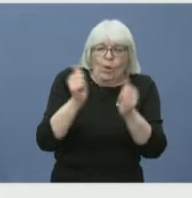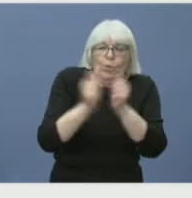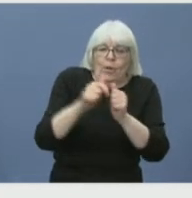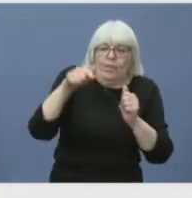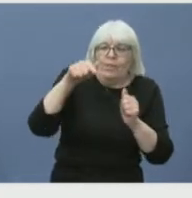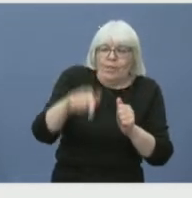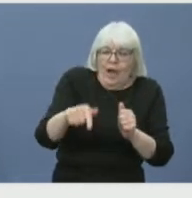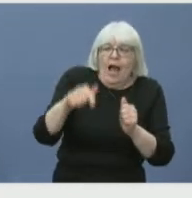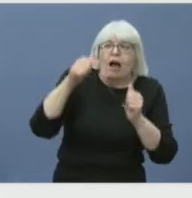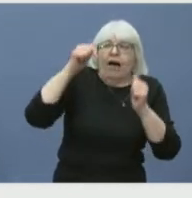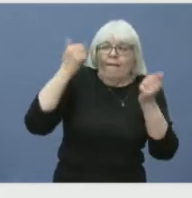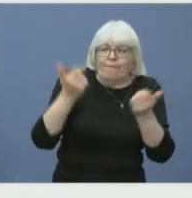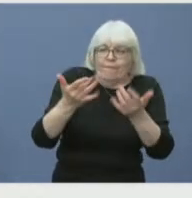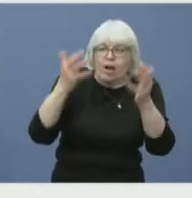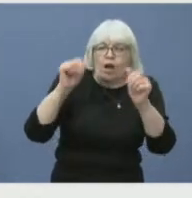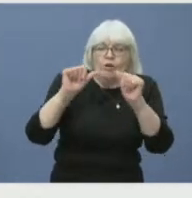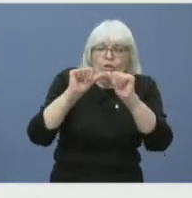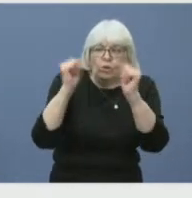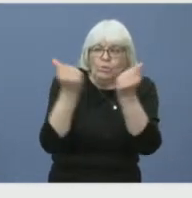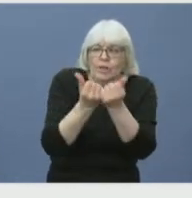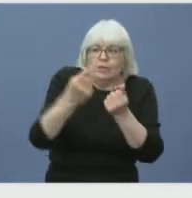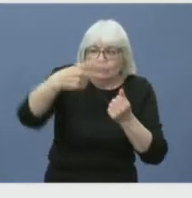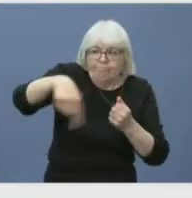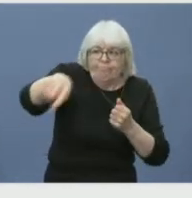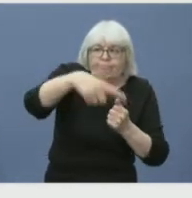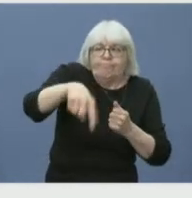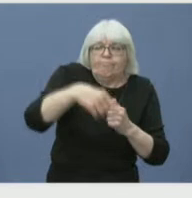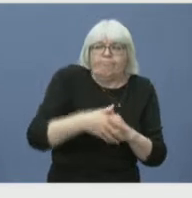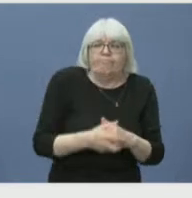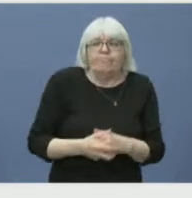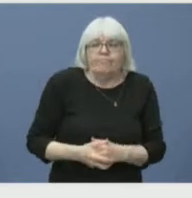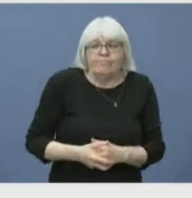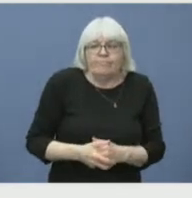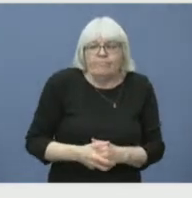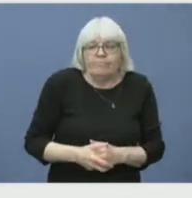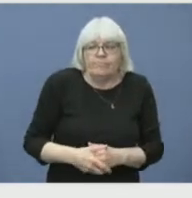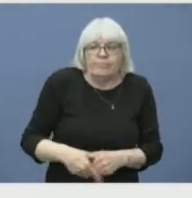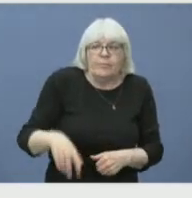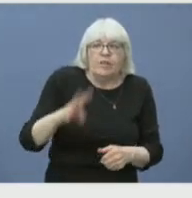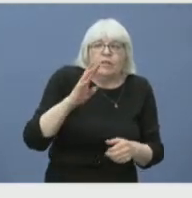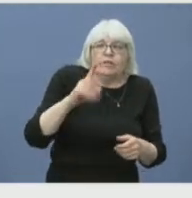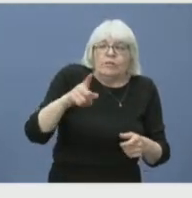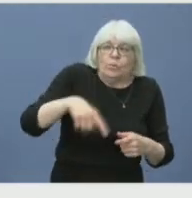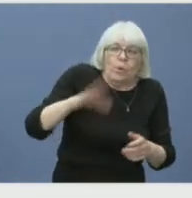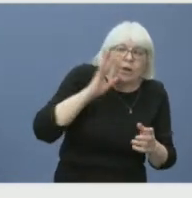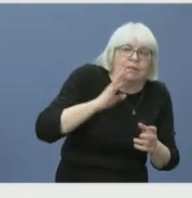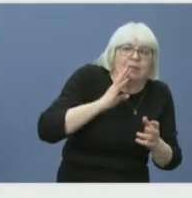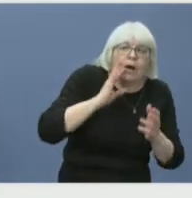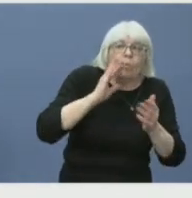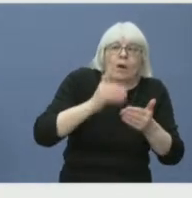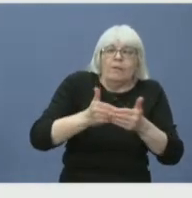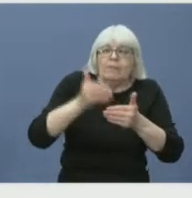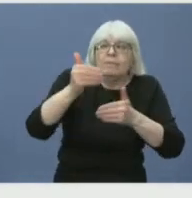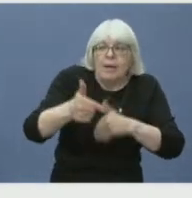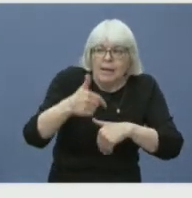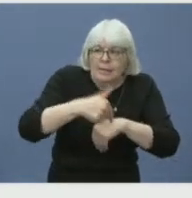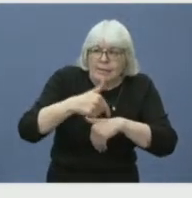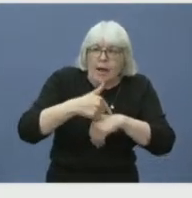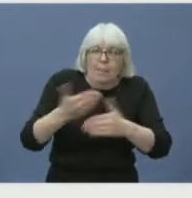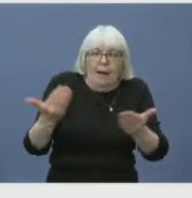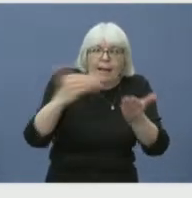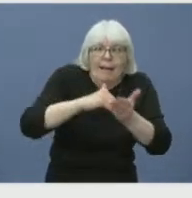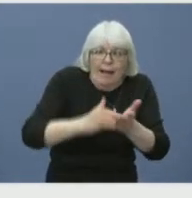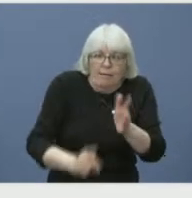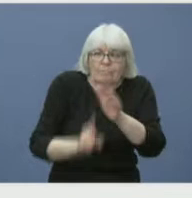members that are available through the next fire season and develop an even stronger relationship with the fire